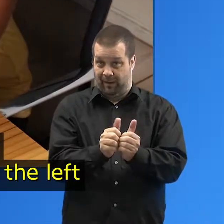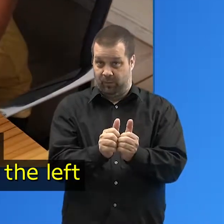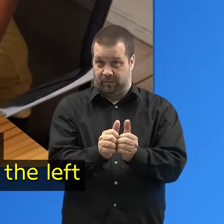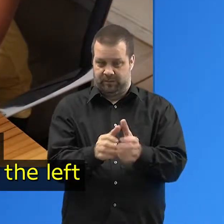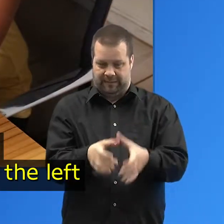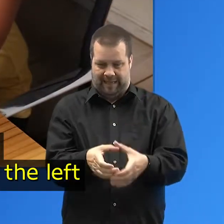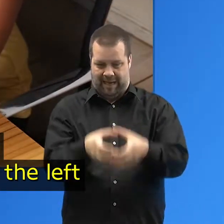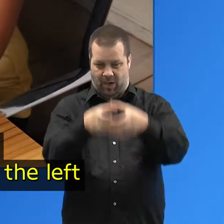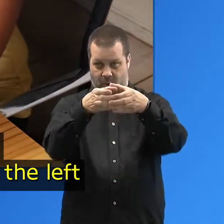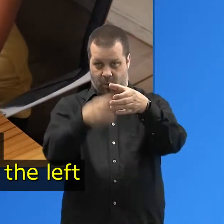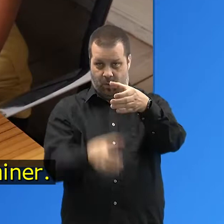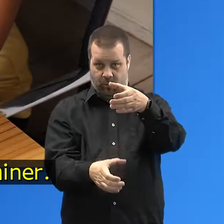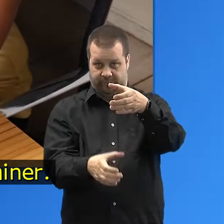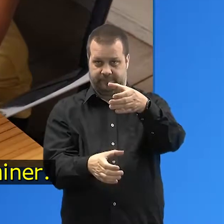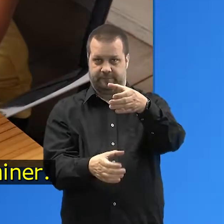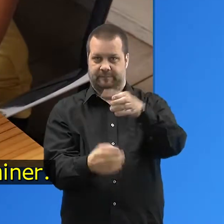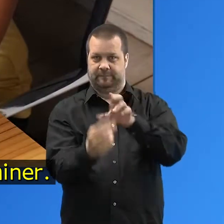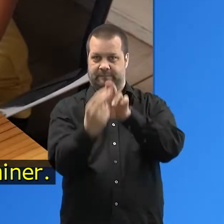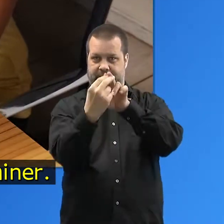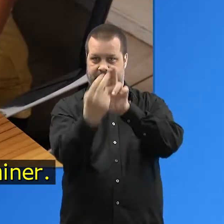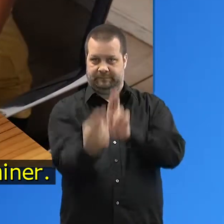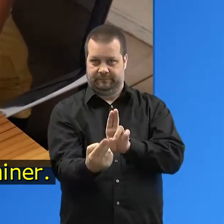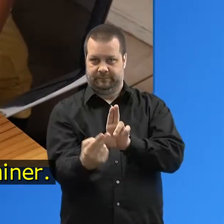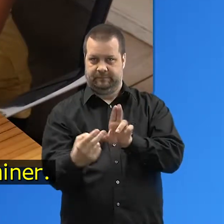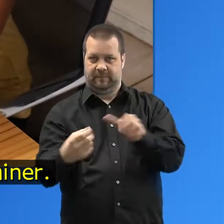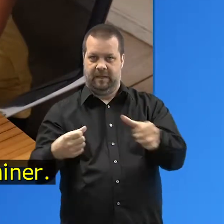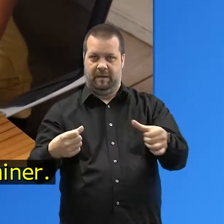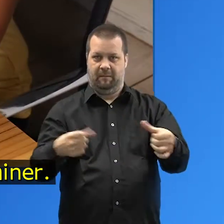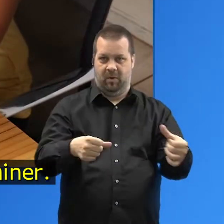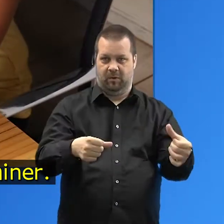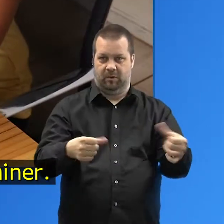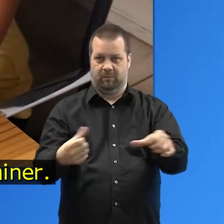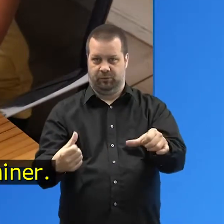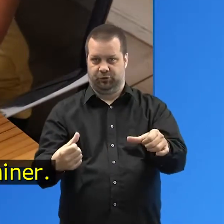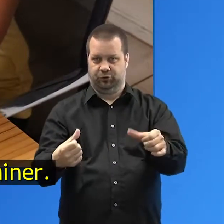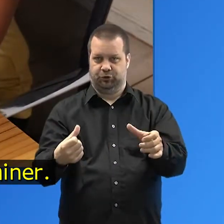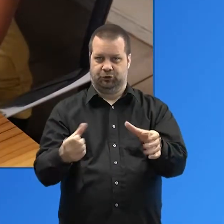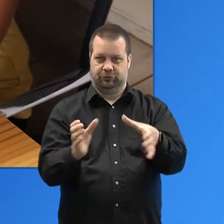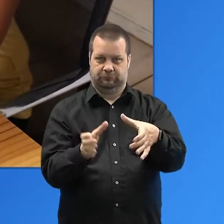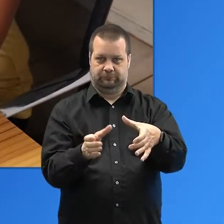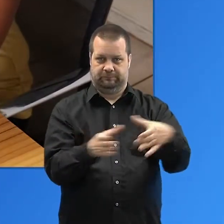your thumbs from the left or right sides of the cardboard retainer.